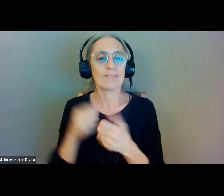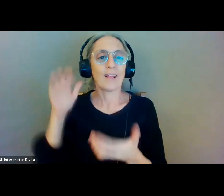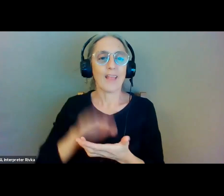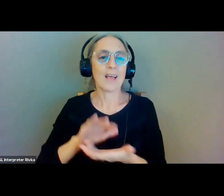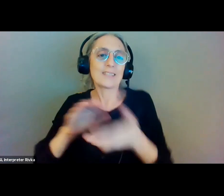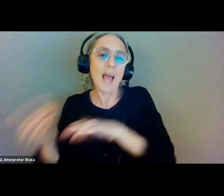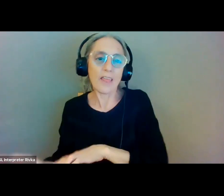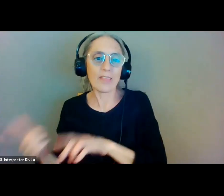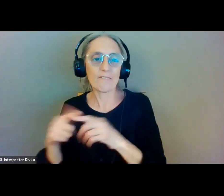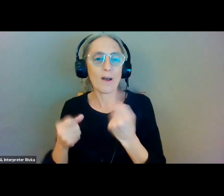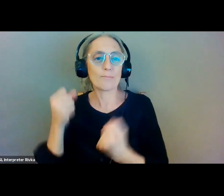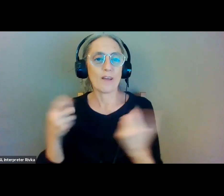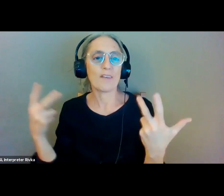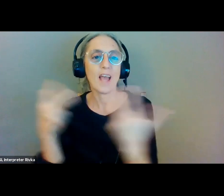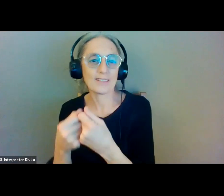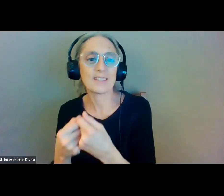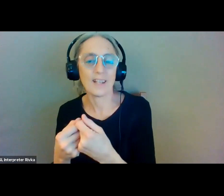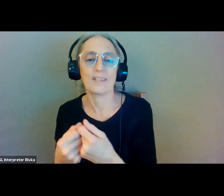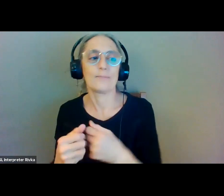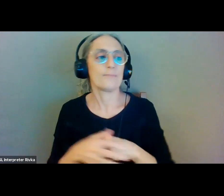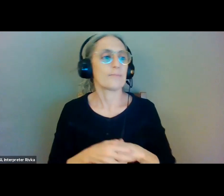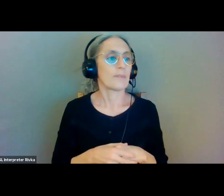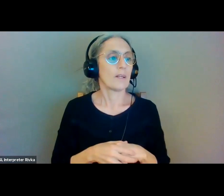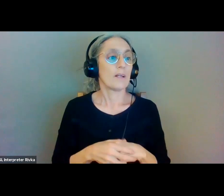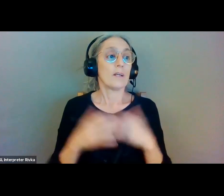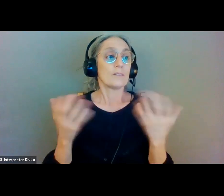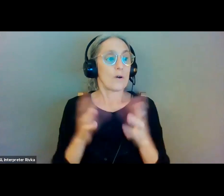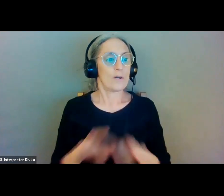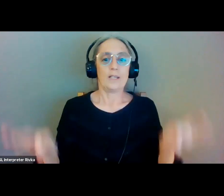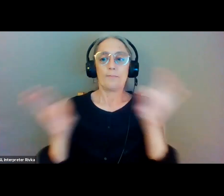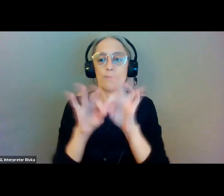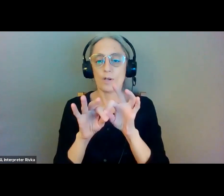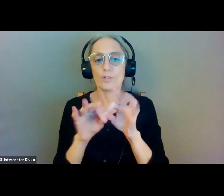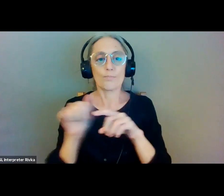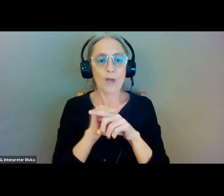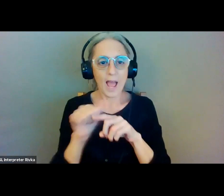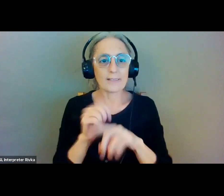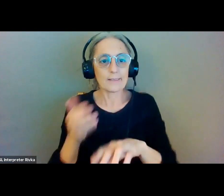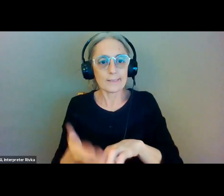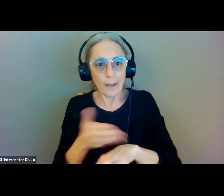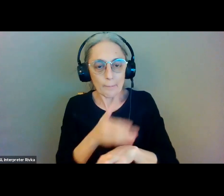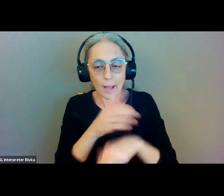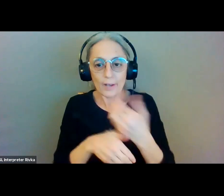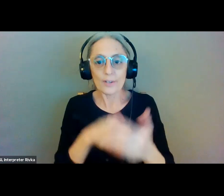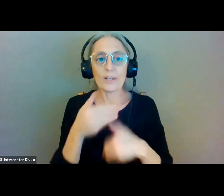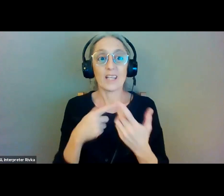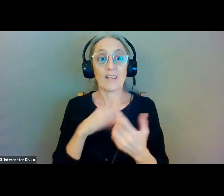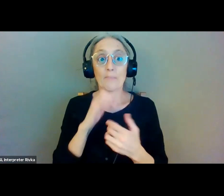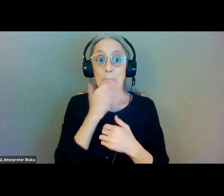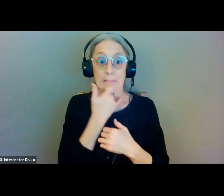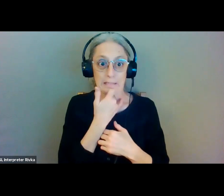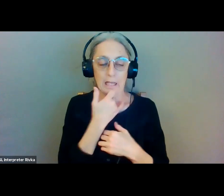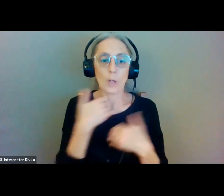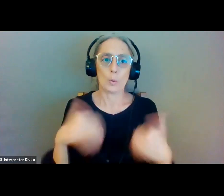unique in that it's it's hard to practice and get better because the stakes can be so high if you make a mistake the